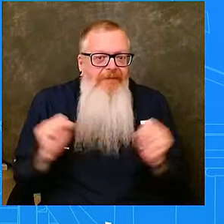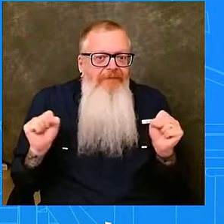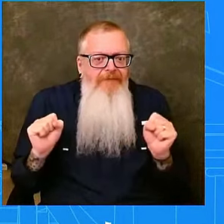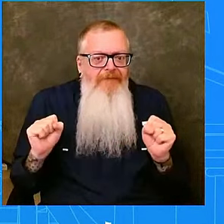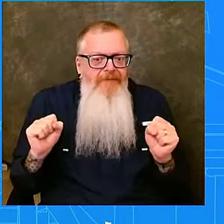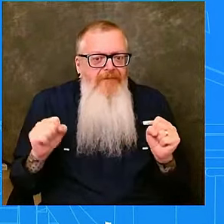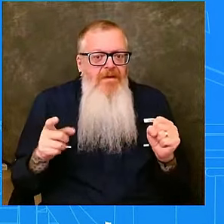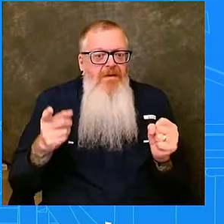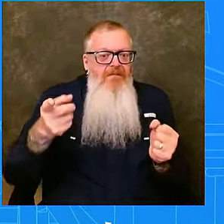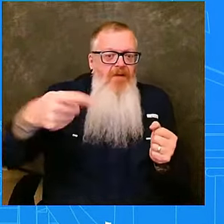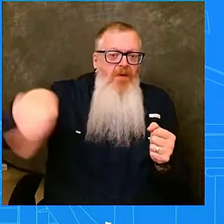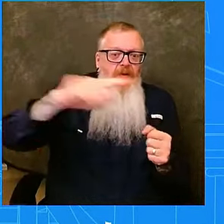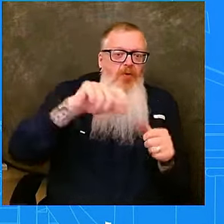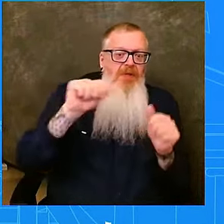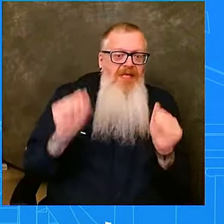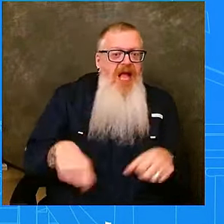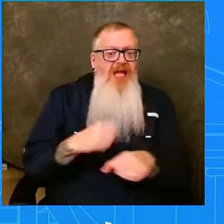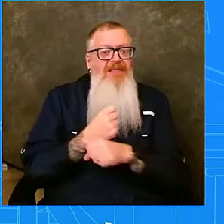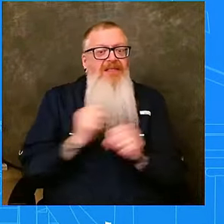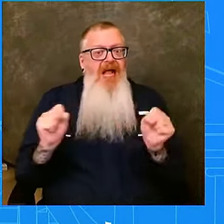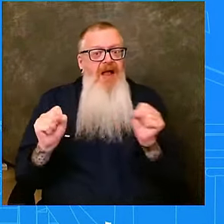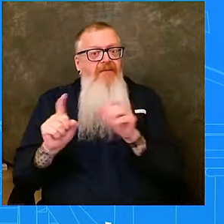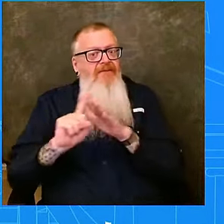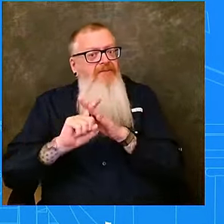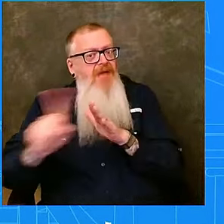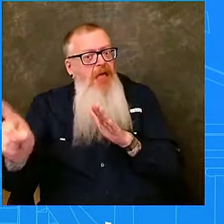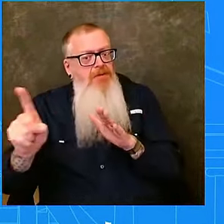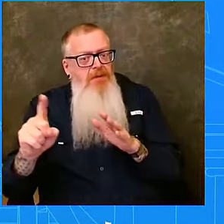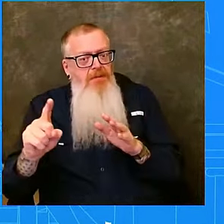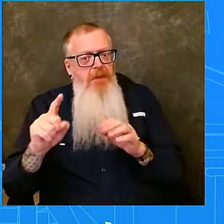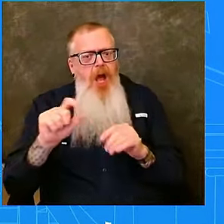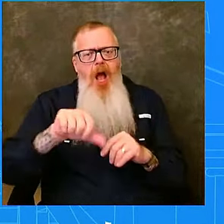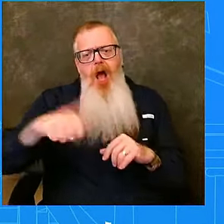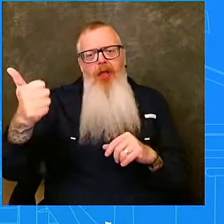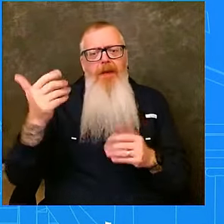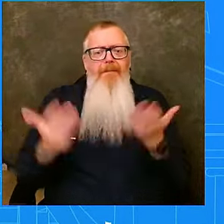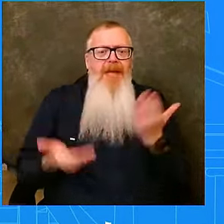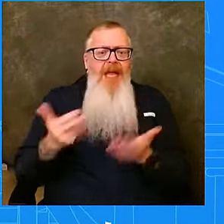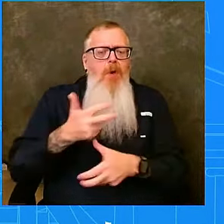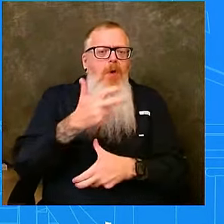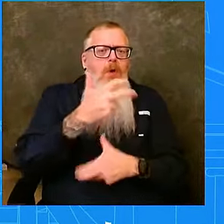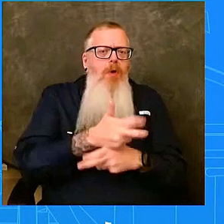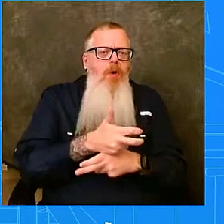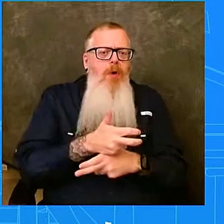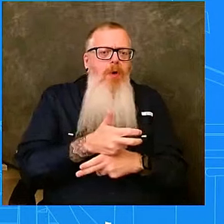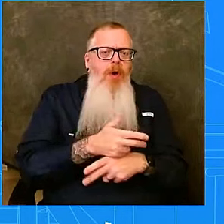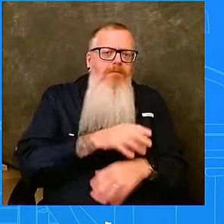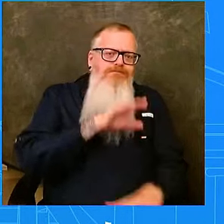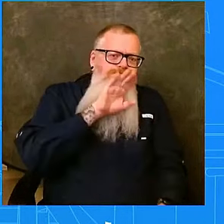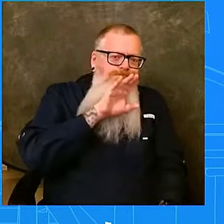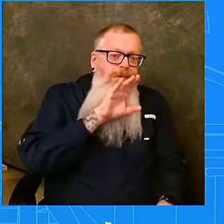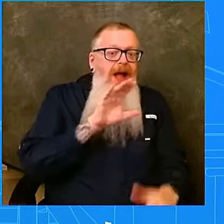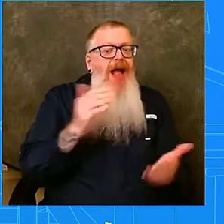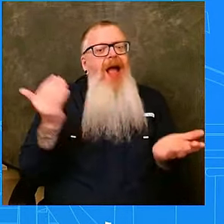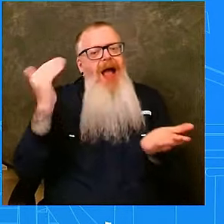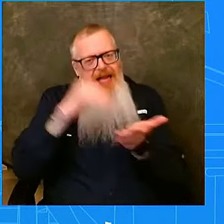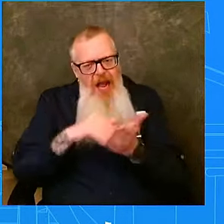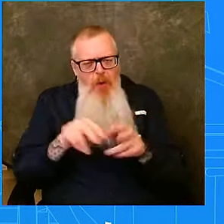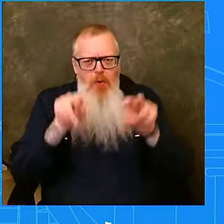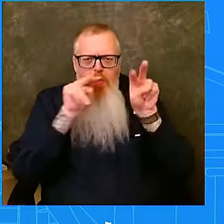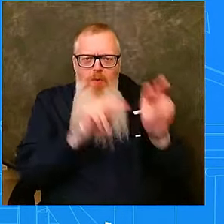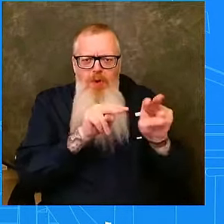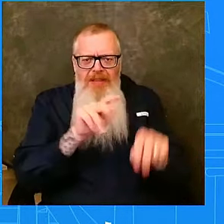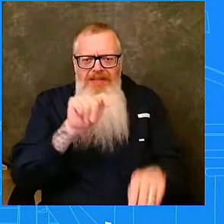may be too late. Again, I need you to listen to your local officials. They will know exactly what you are still able to do.